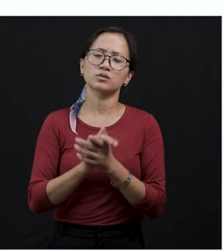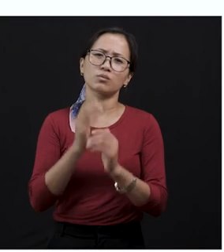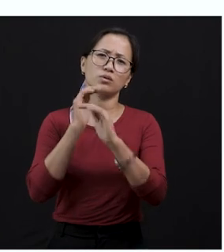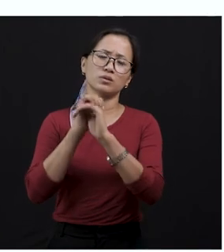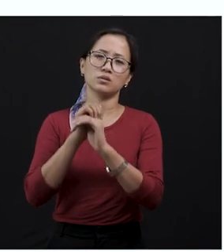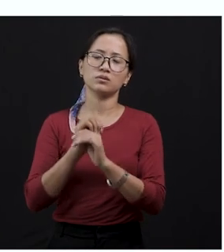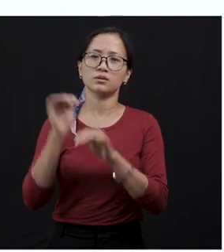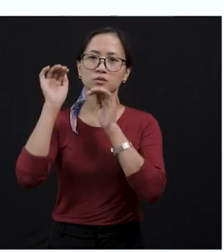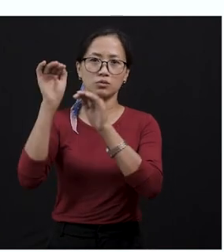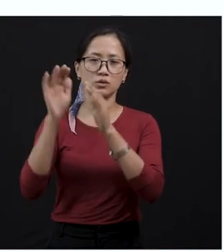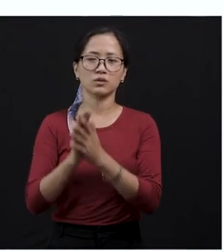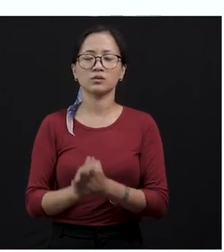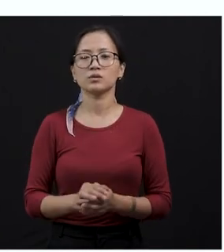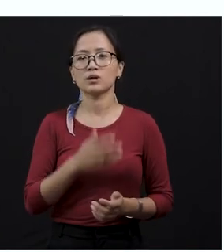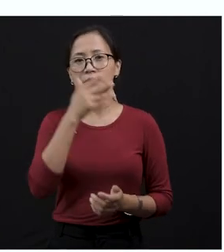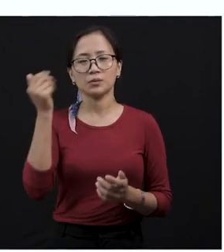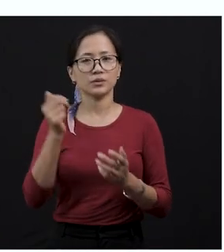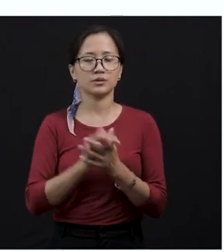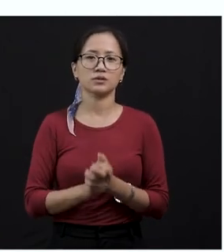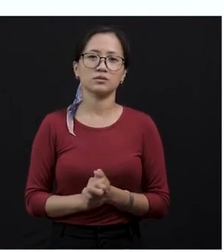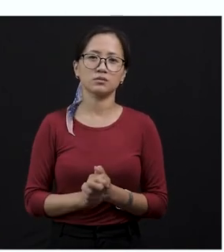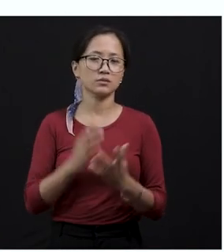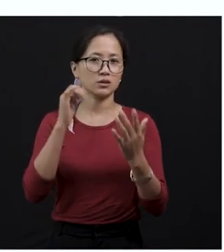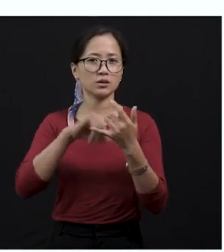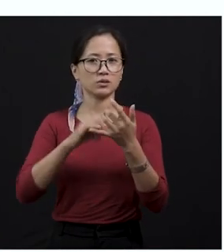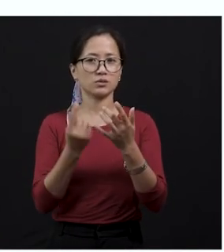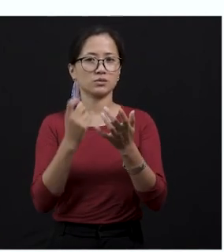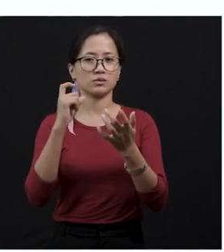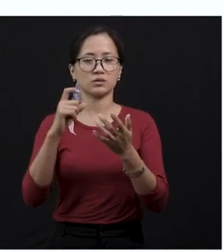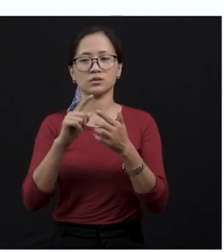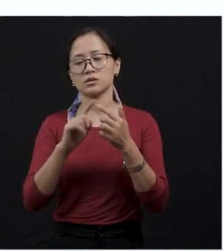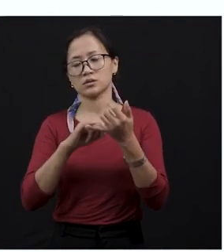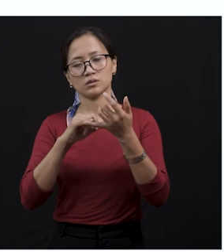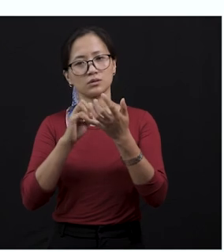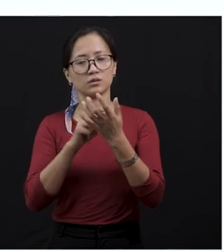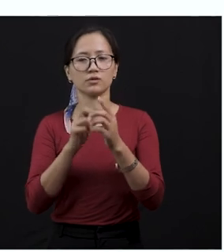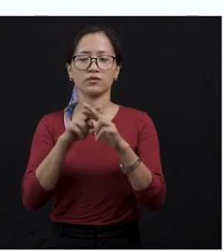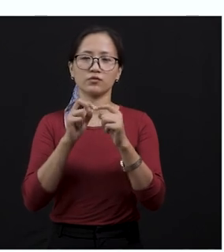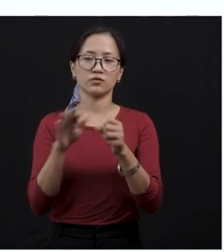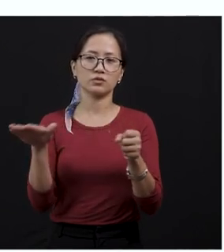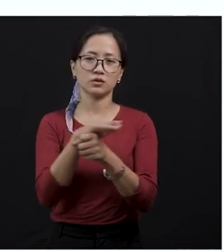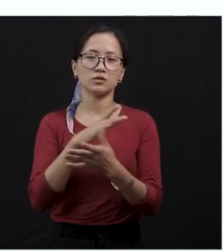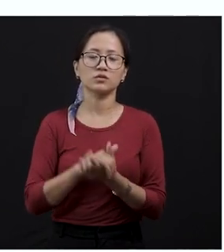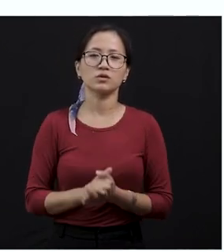was able to come out successfully, the maina became proud and happy. And then,